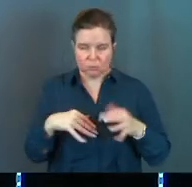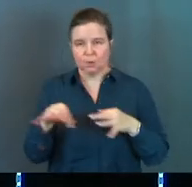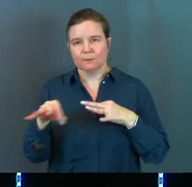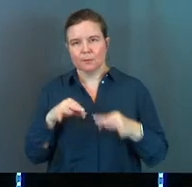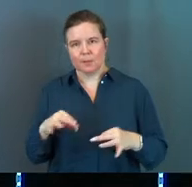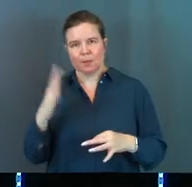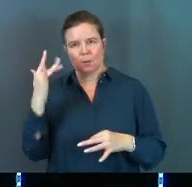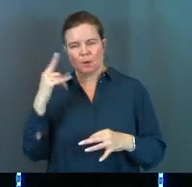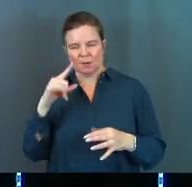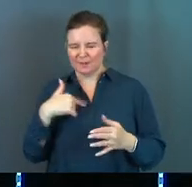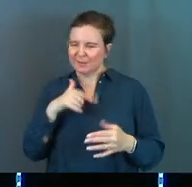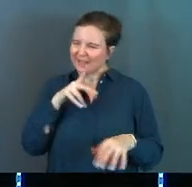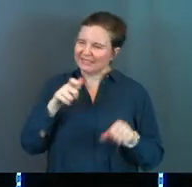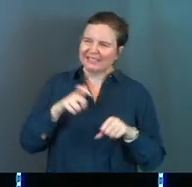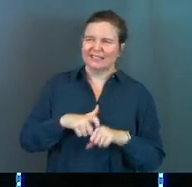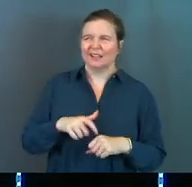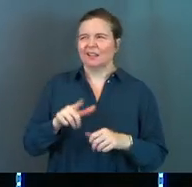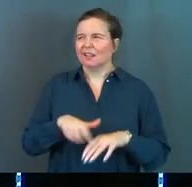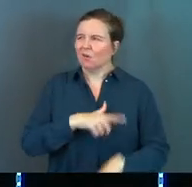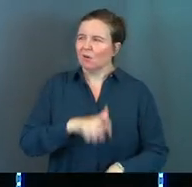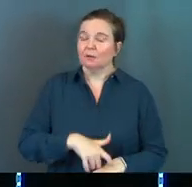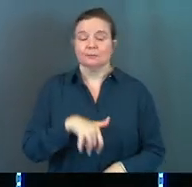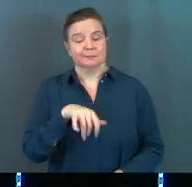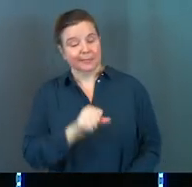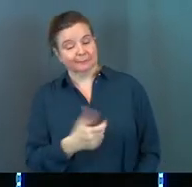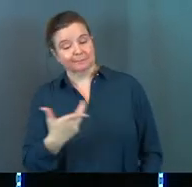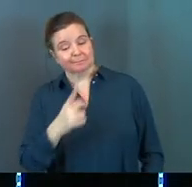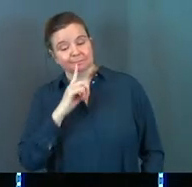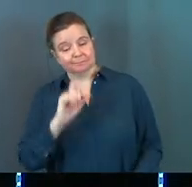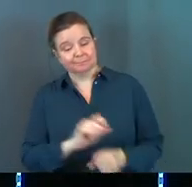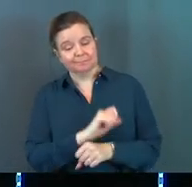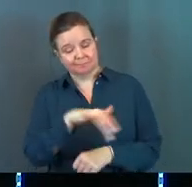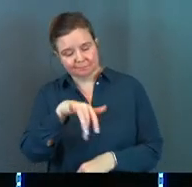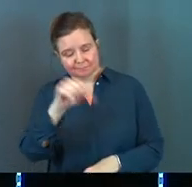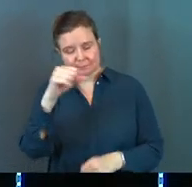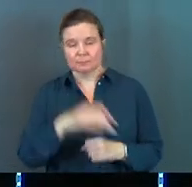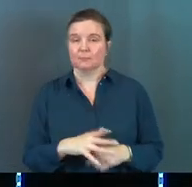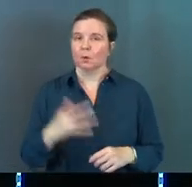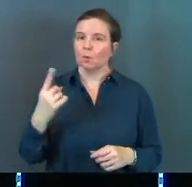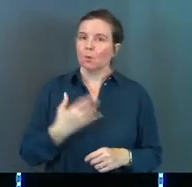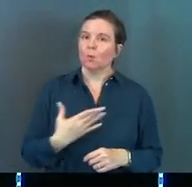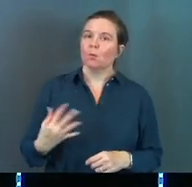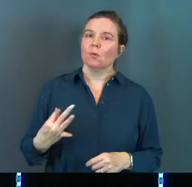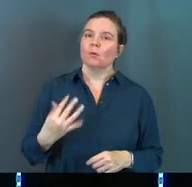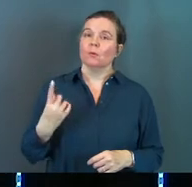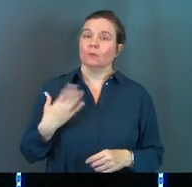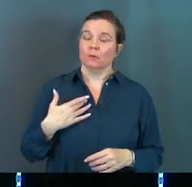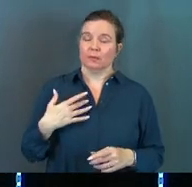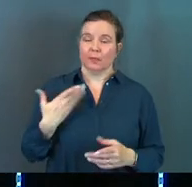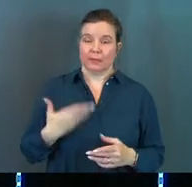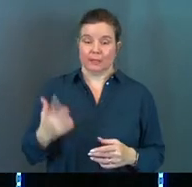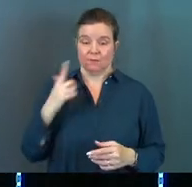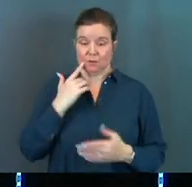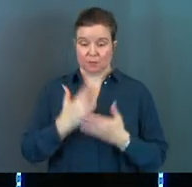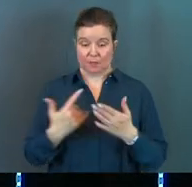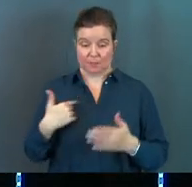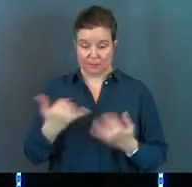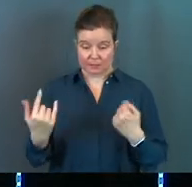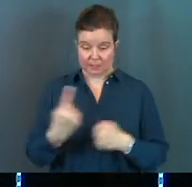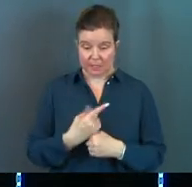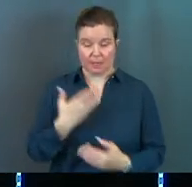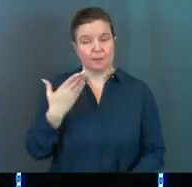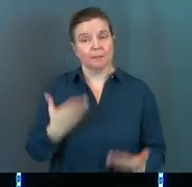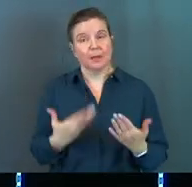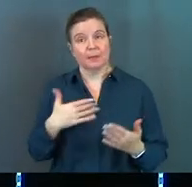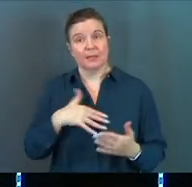explain the why. You're like, but that takes time. Yes, it does. Yes, it does. One of the wake-up calls for some of us today